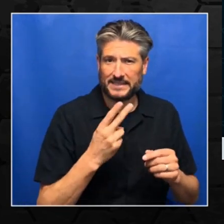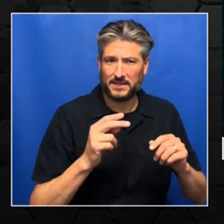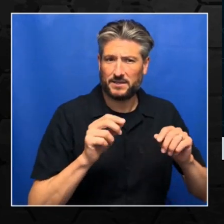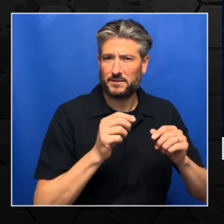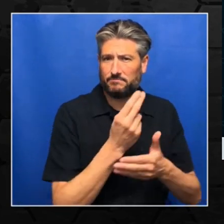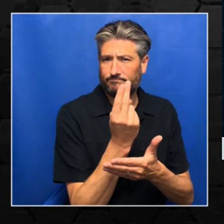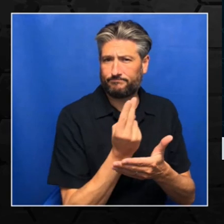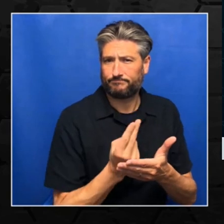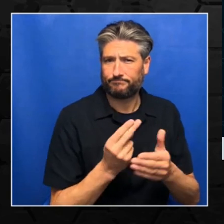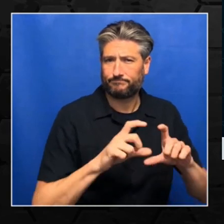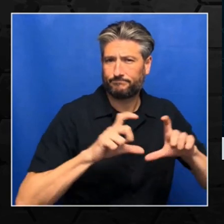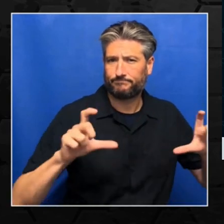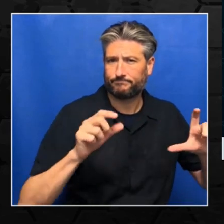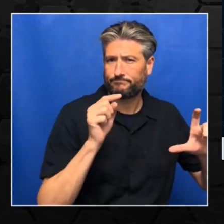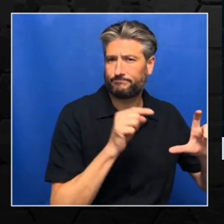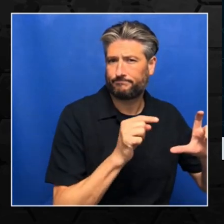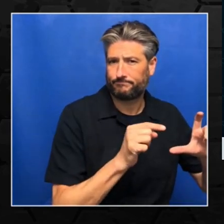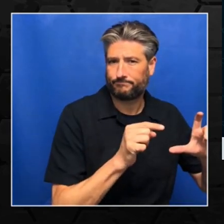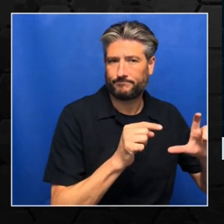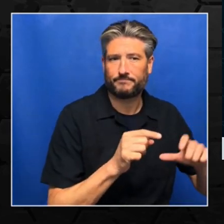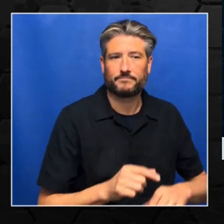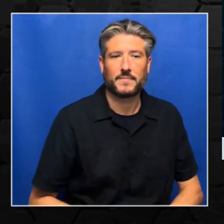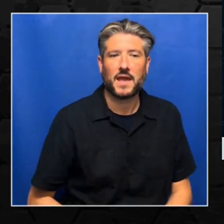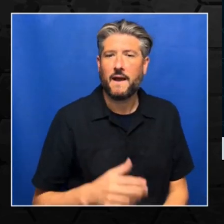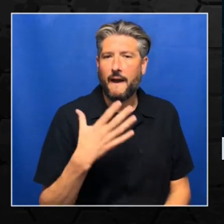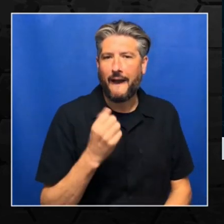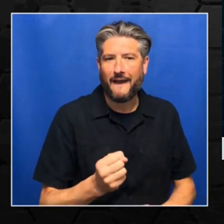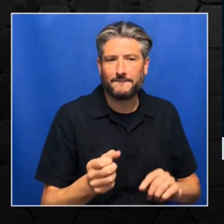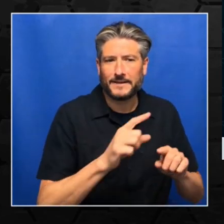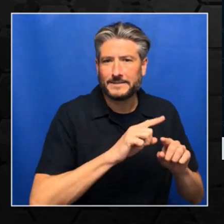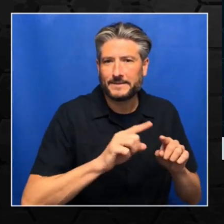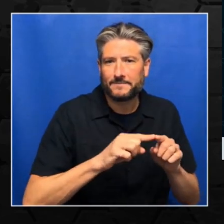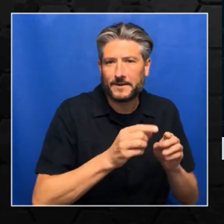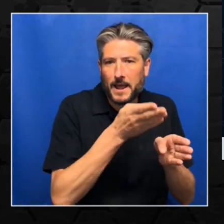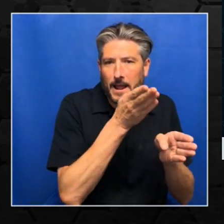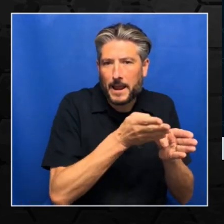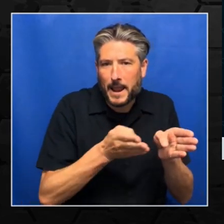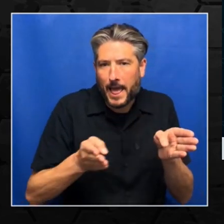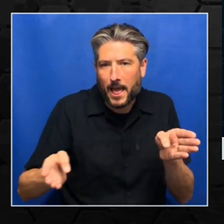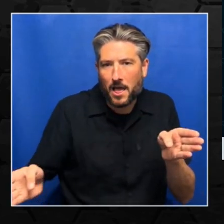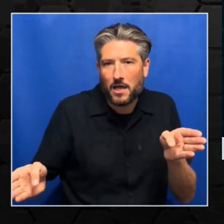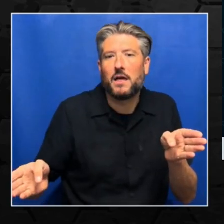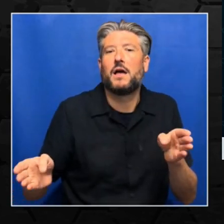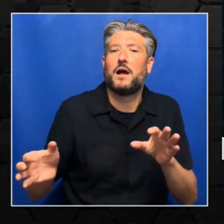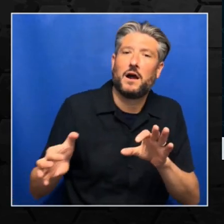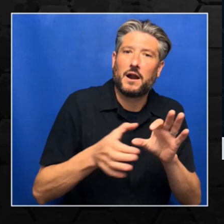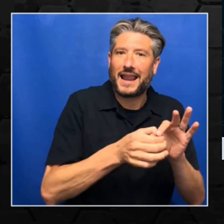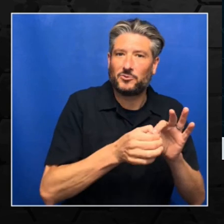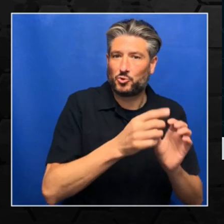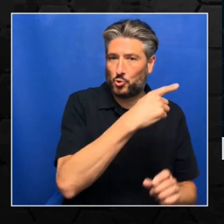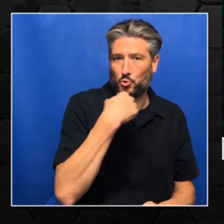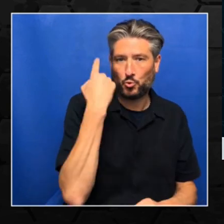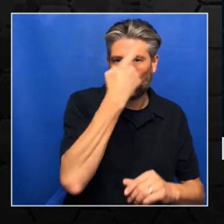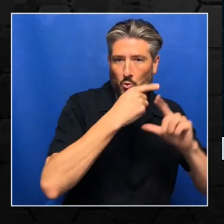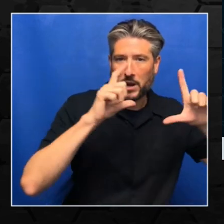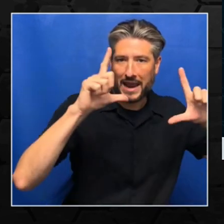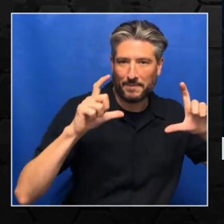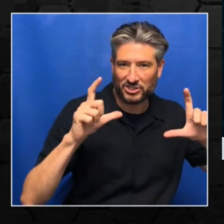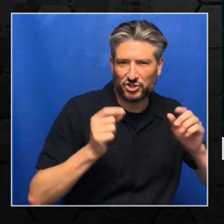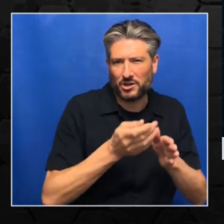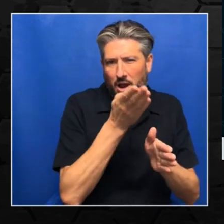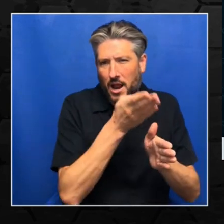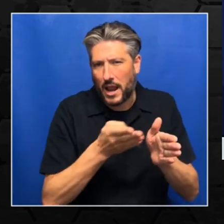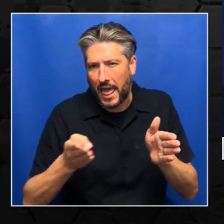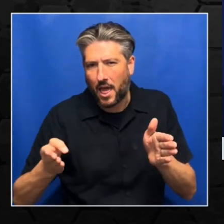basically casts multiple layers on images and uses filtration to analyze the image inputs. Now, one